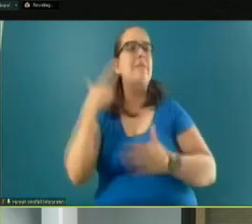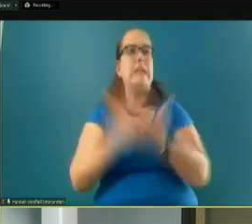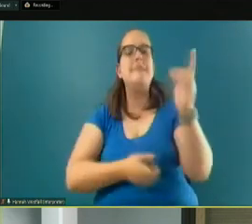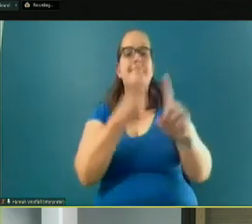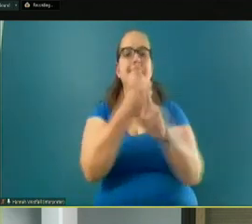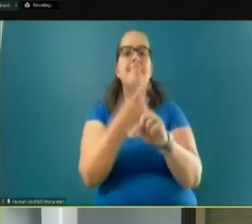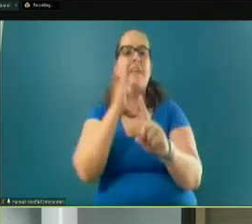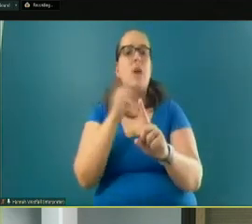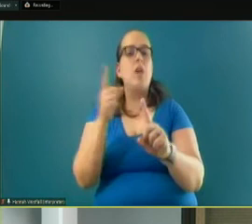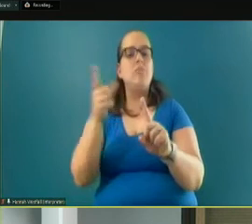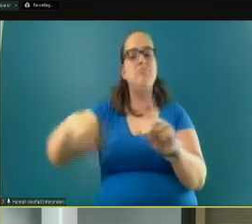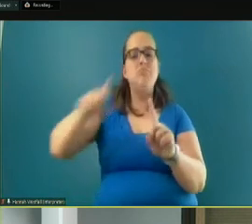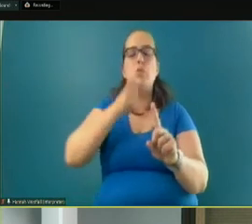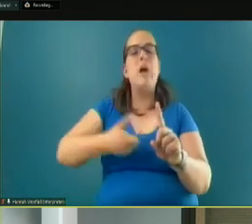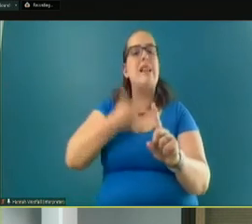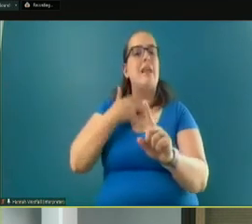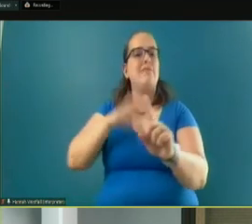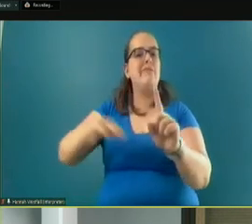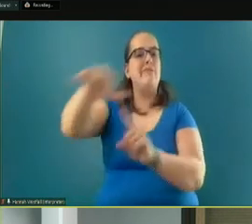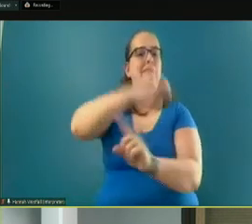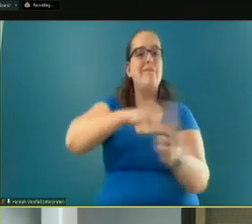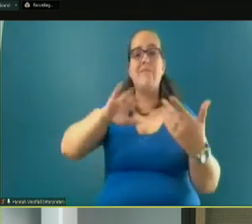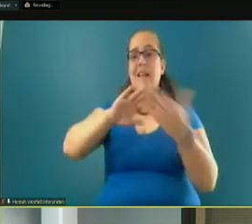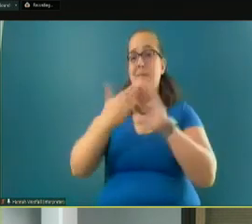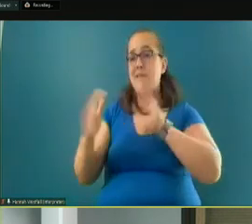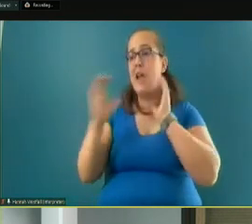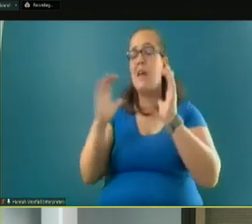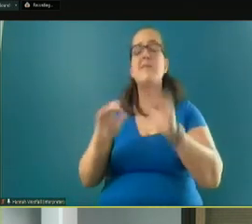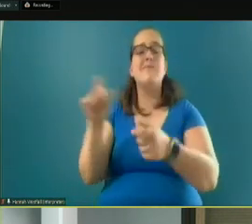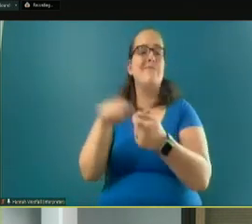live immediately around it. Community conversations. Thank you. Exactly.